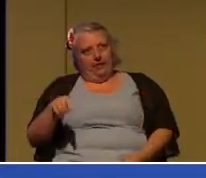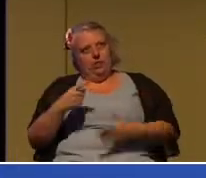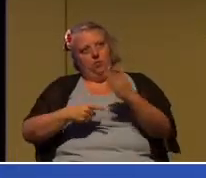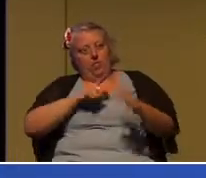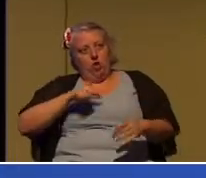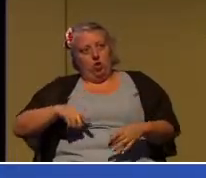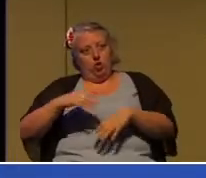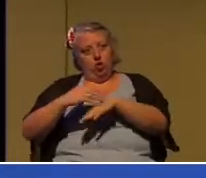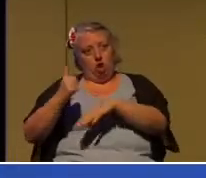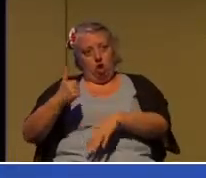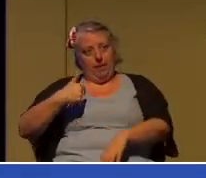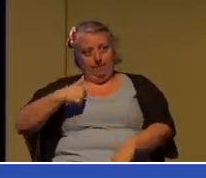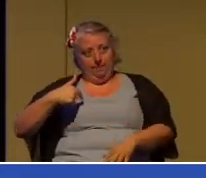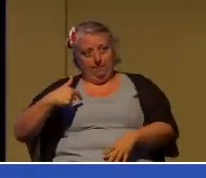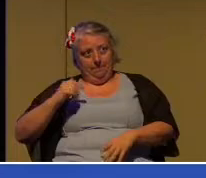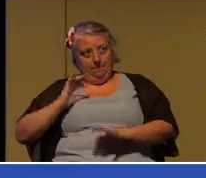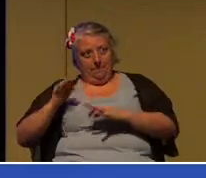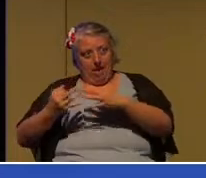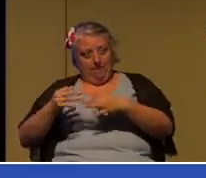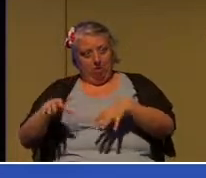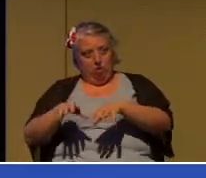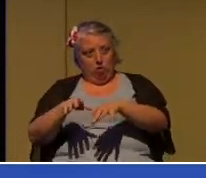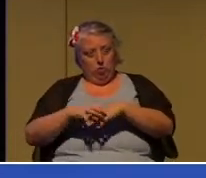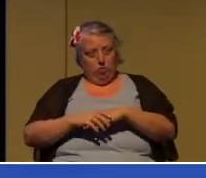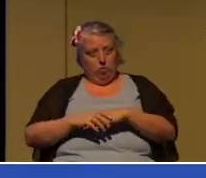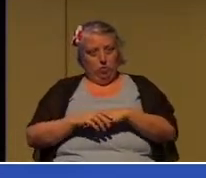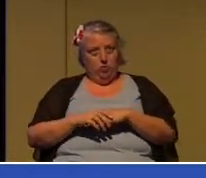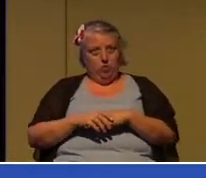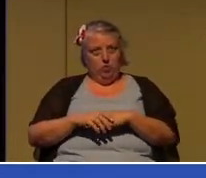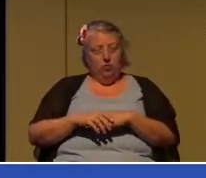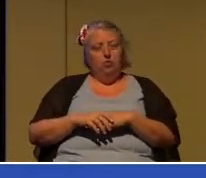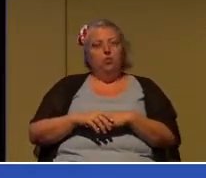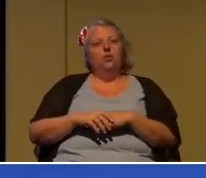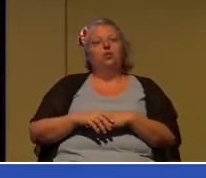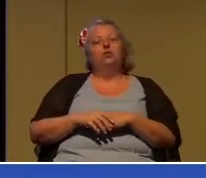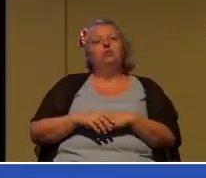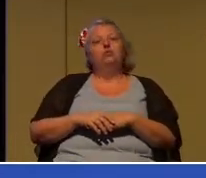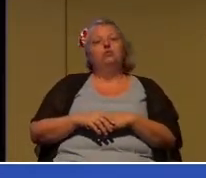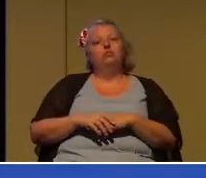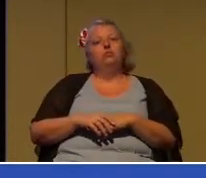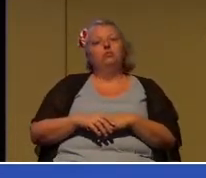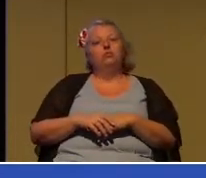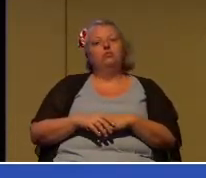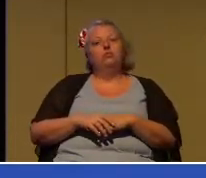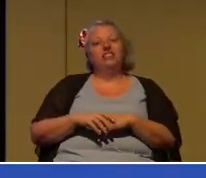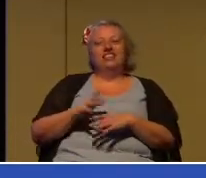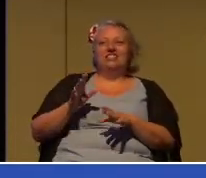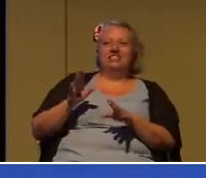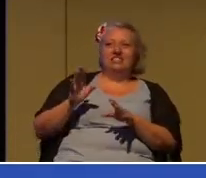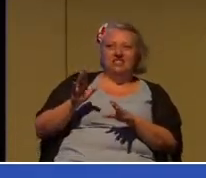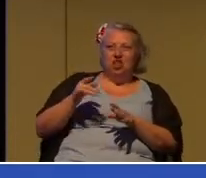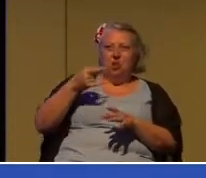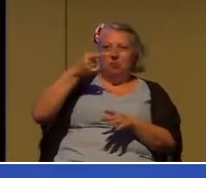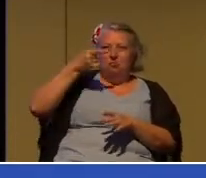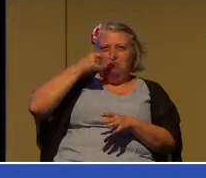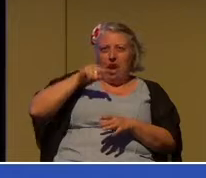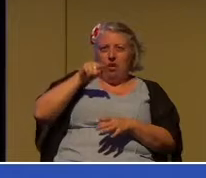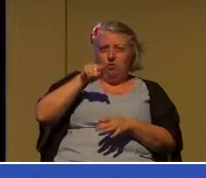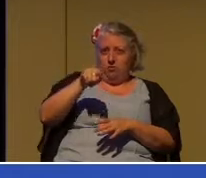Will you support it? Will Not only, but will you release me from my obligations to this community?